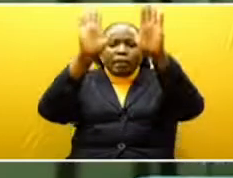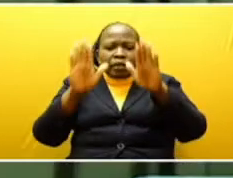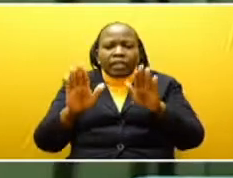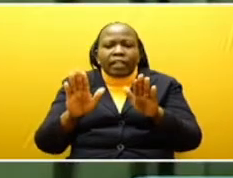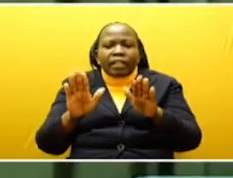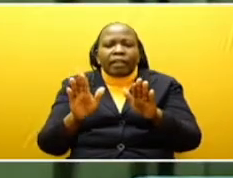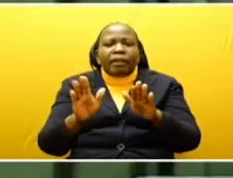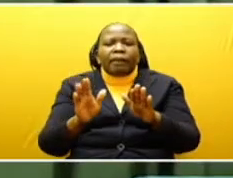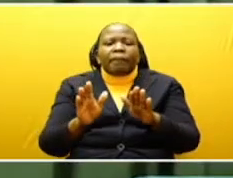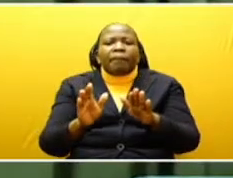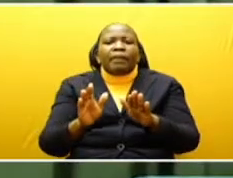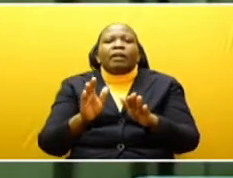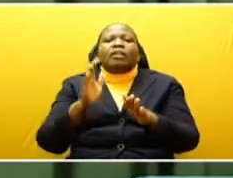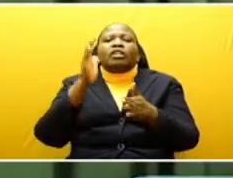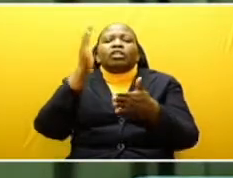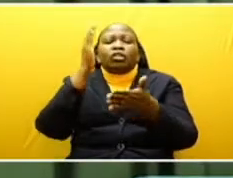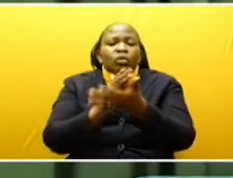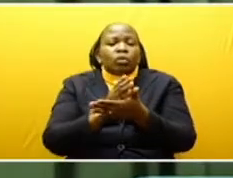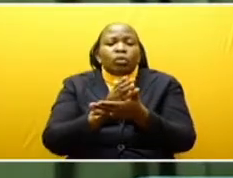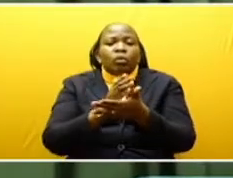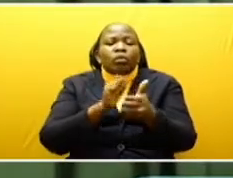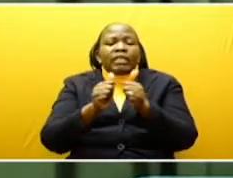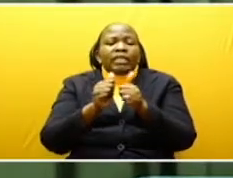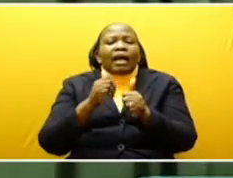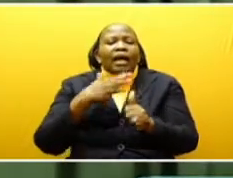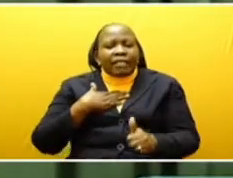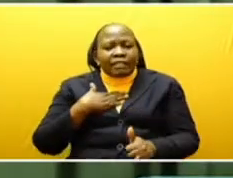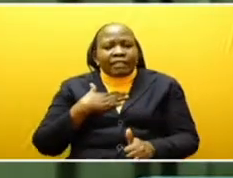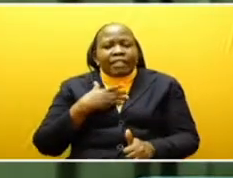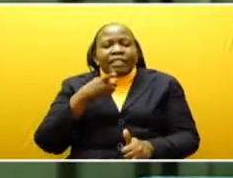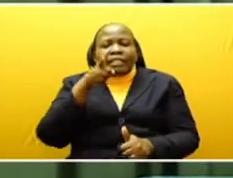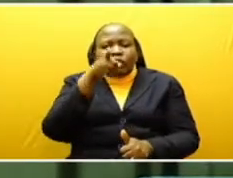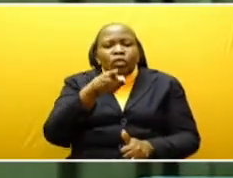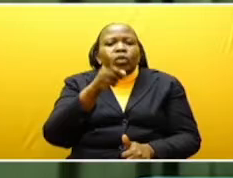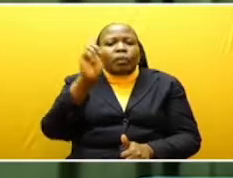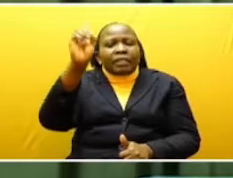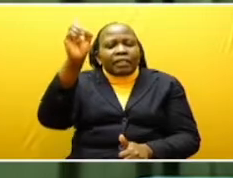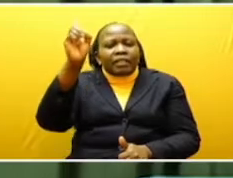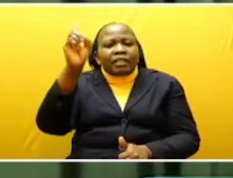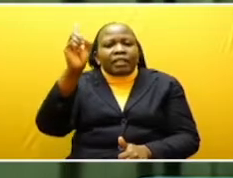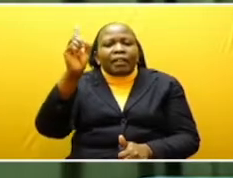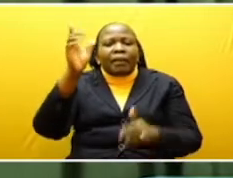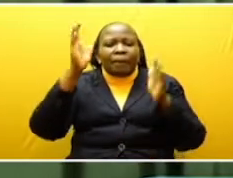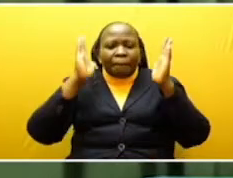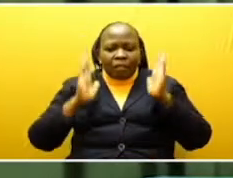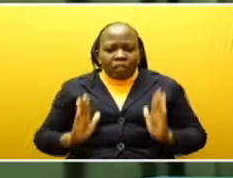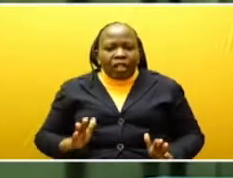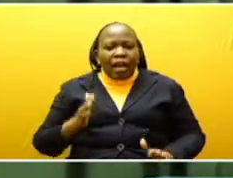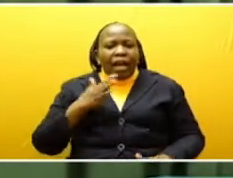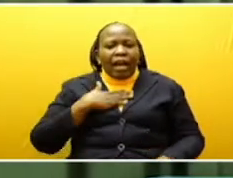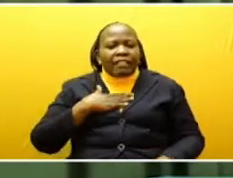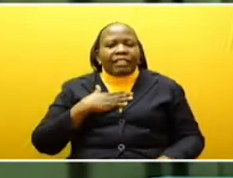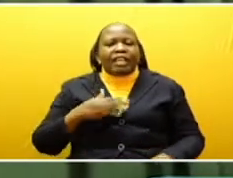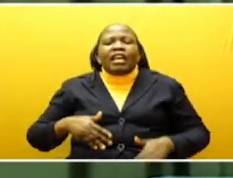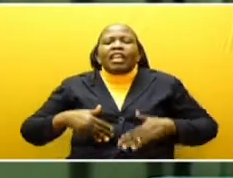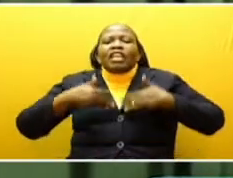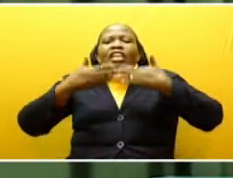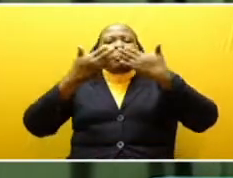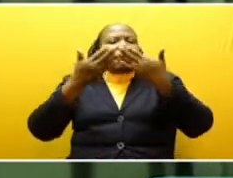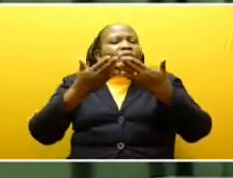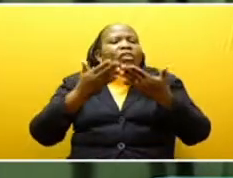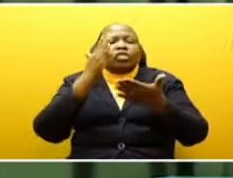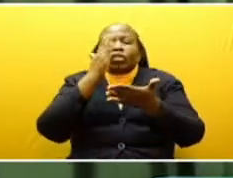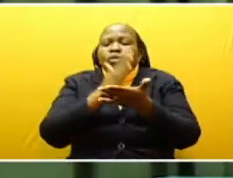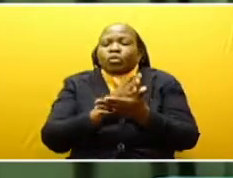Is that you are a presidential candidate, and we really give you all the accolades and really